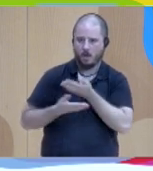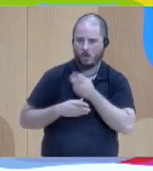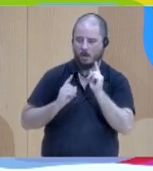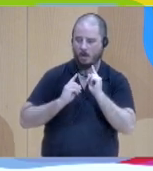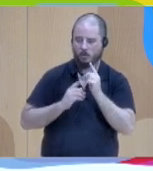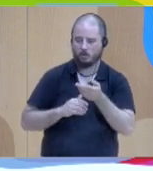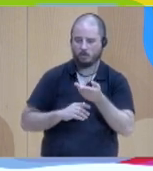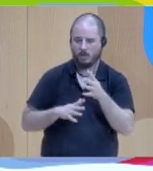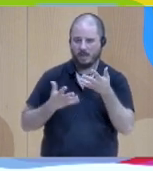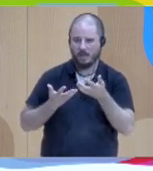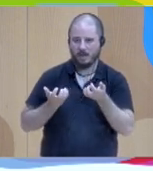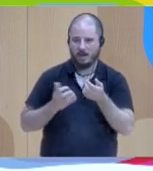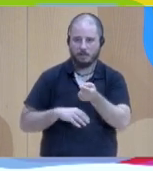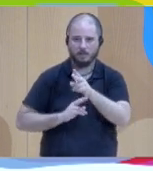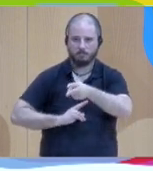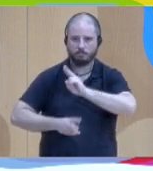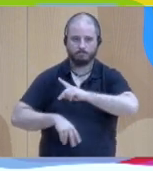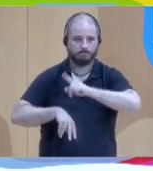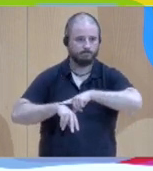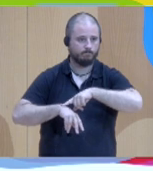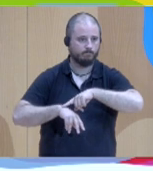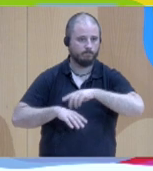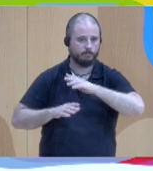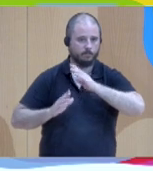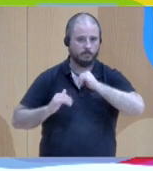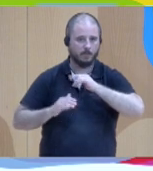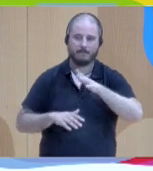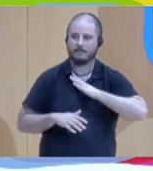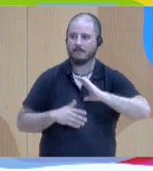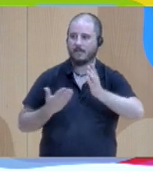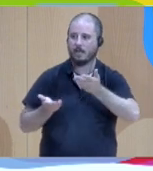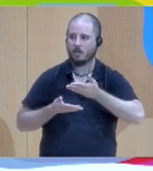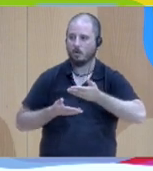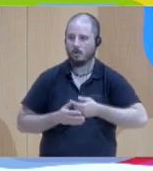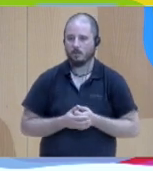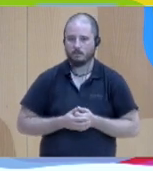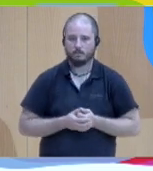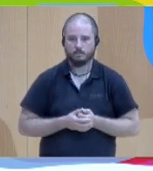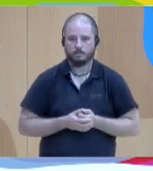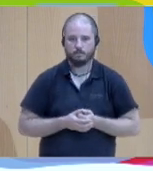please come to our help and the social workers would respond